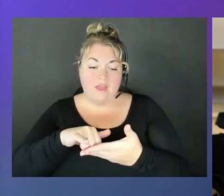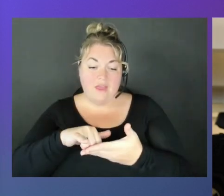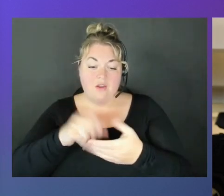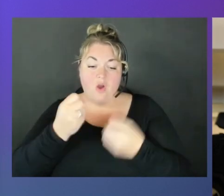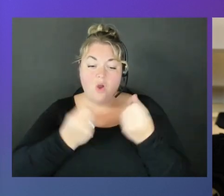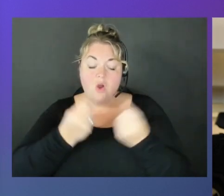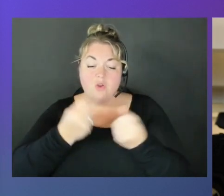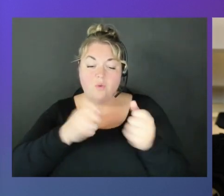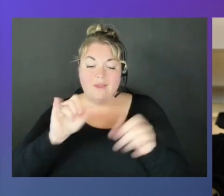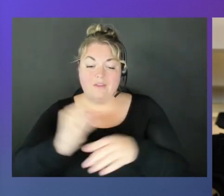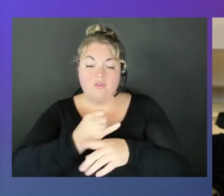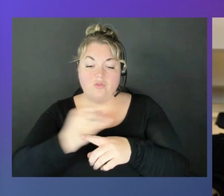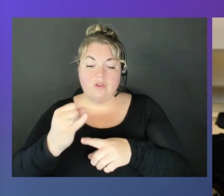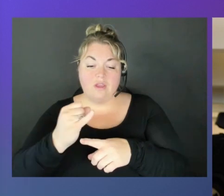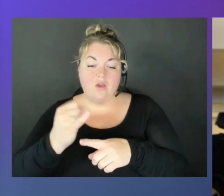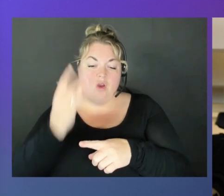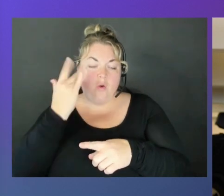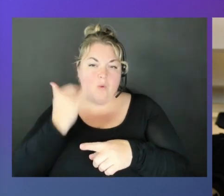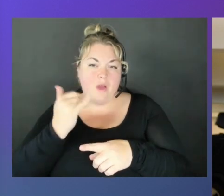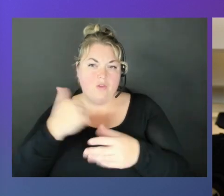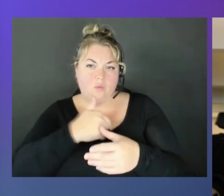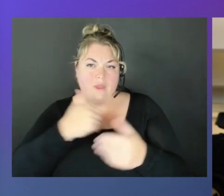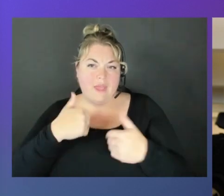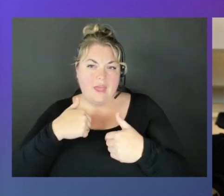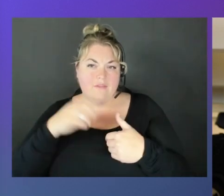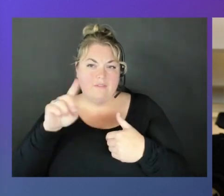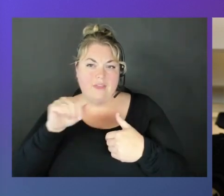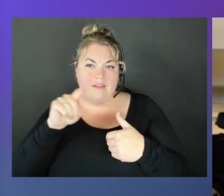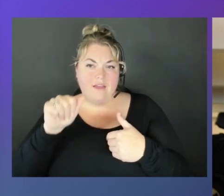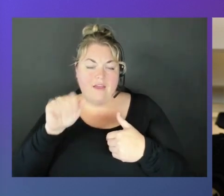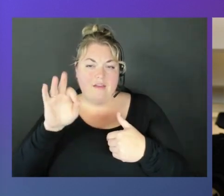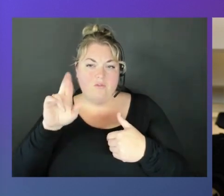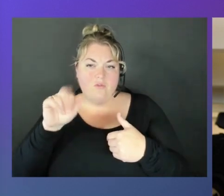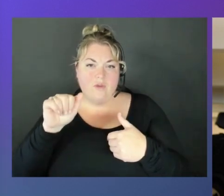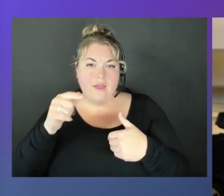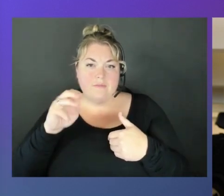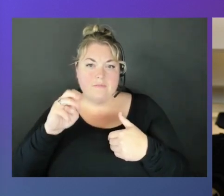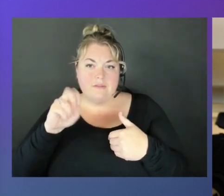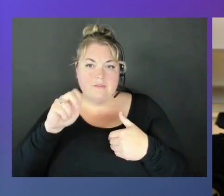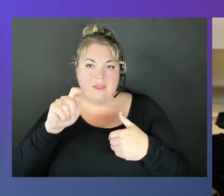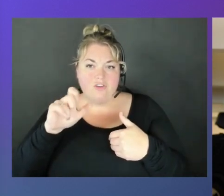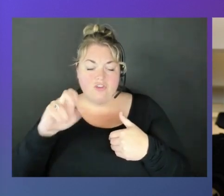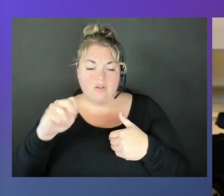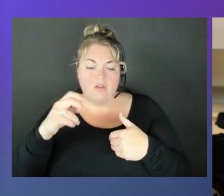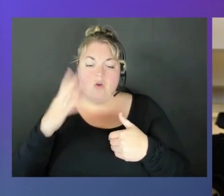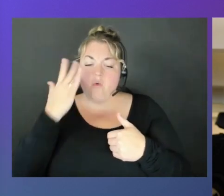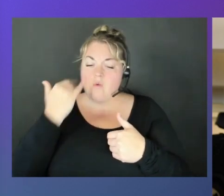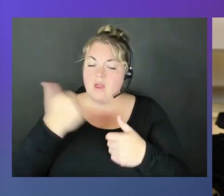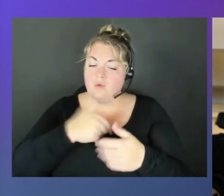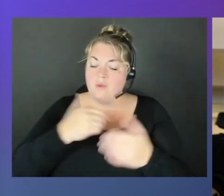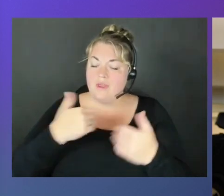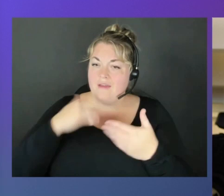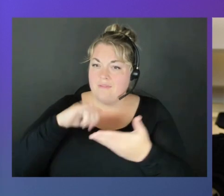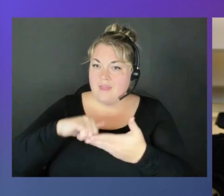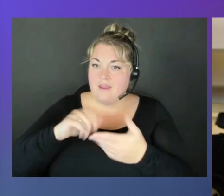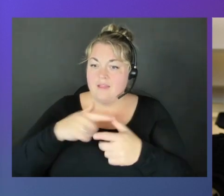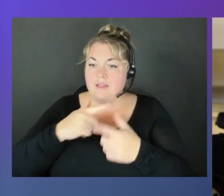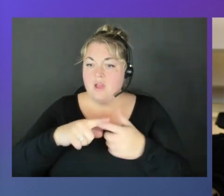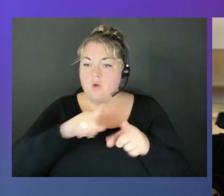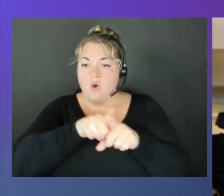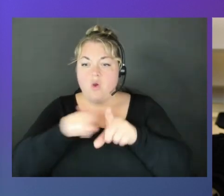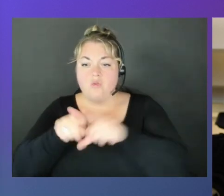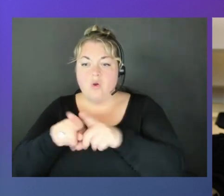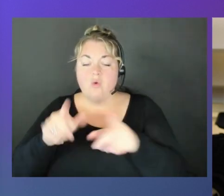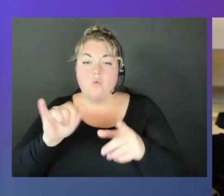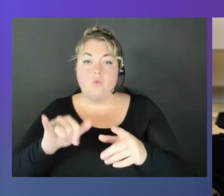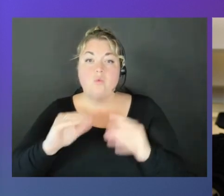data fragmentation. One is the locking of data standardization. And also with more and more